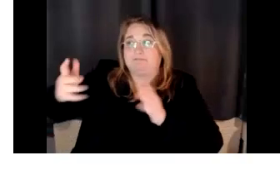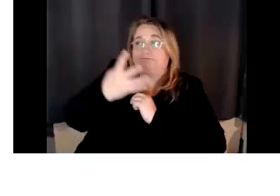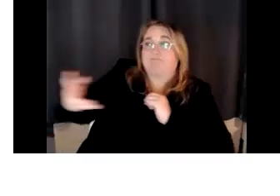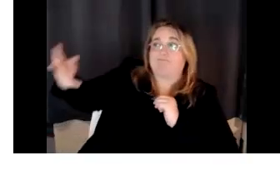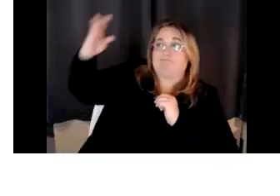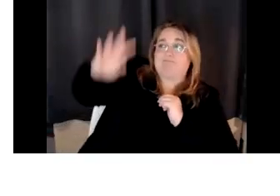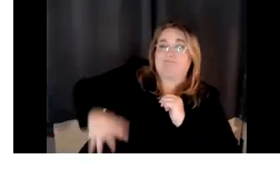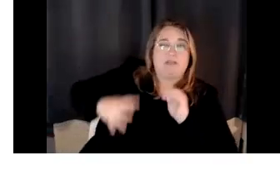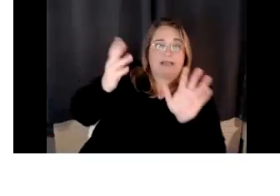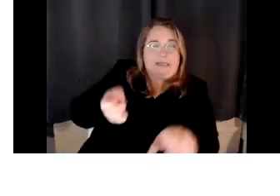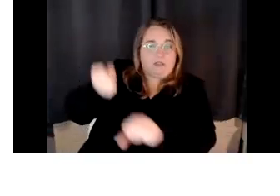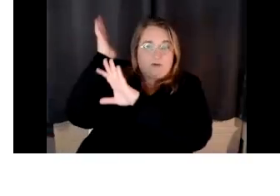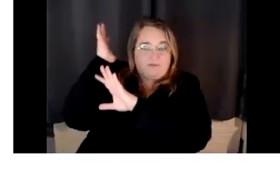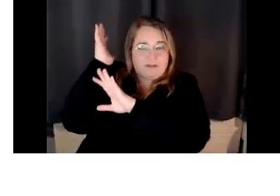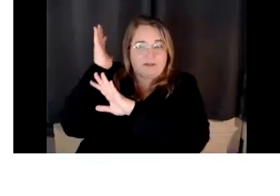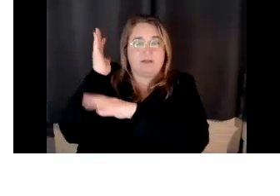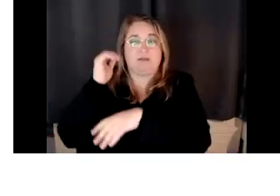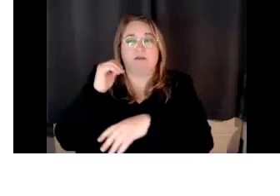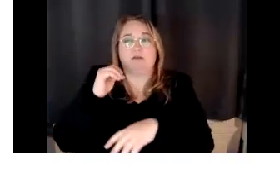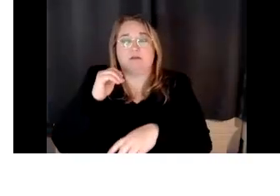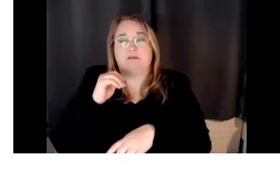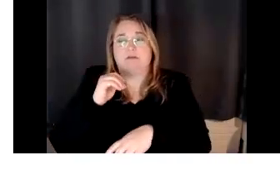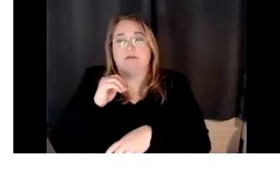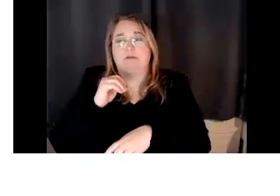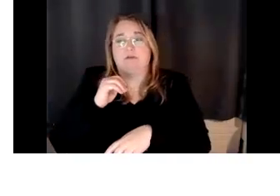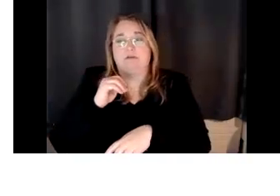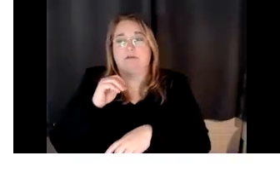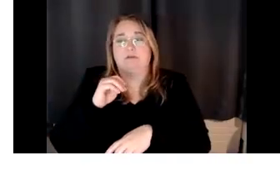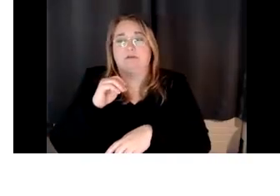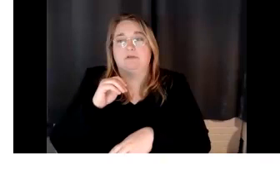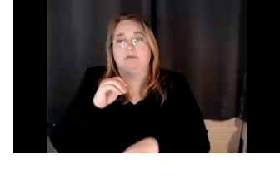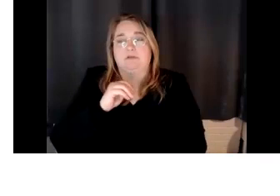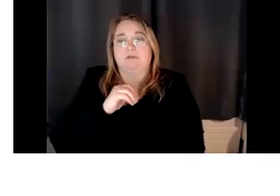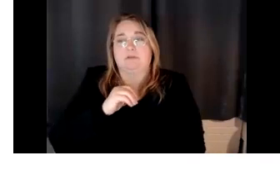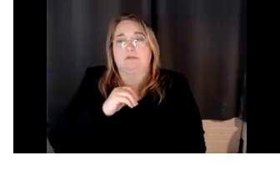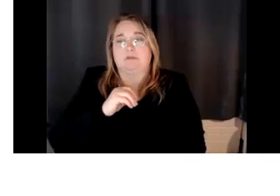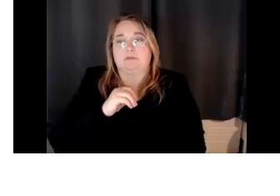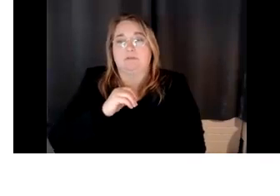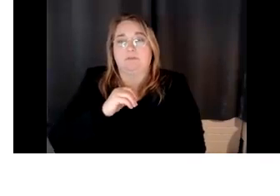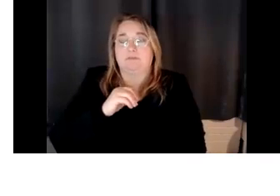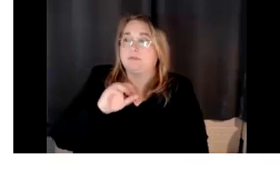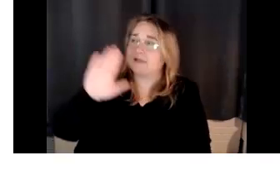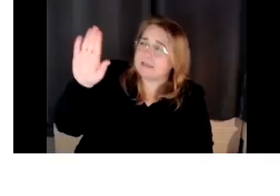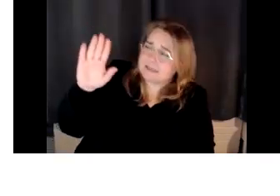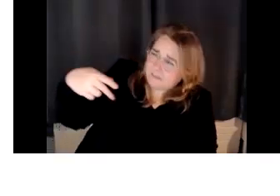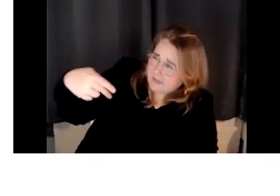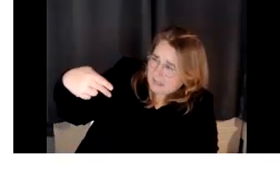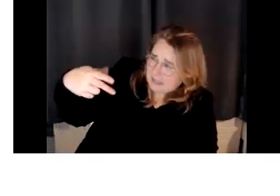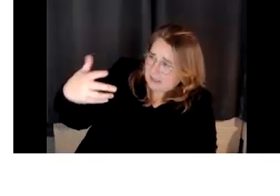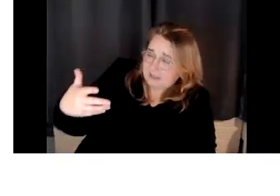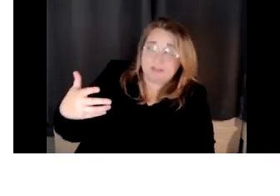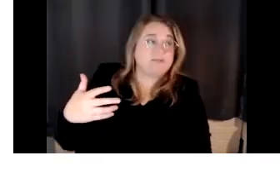Here's transformer like that. Oh, okay. I haven't gotten to that. Yeah. So